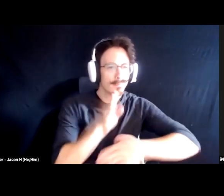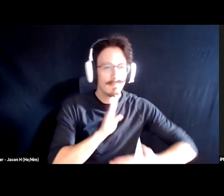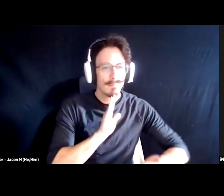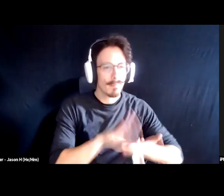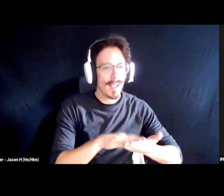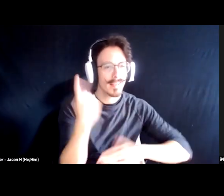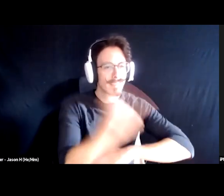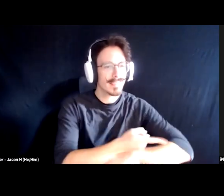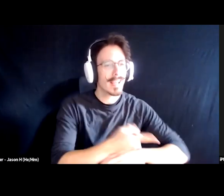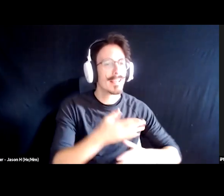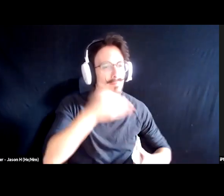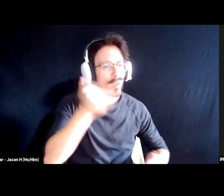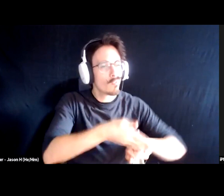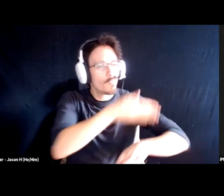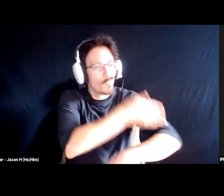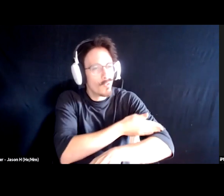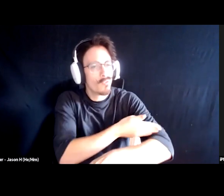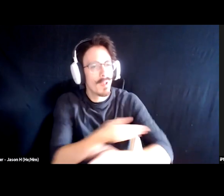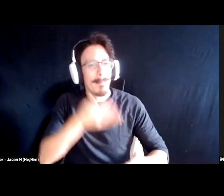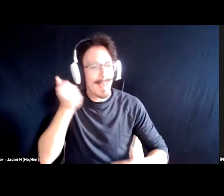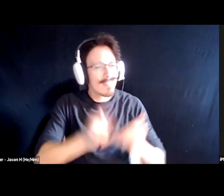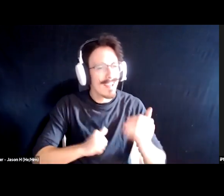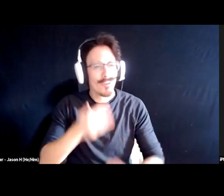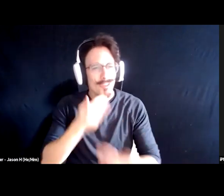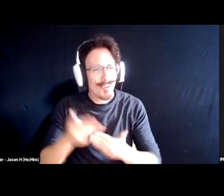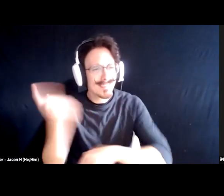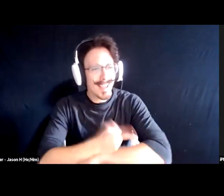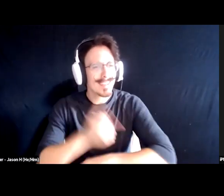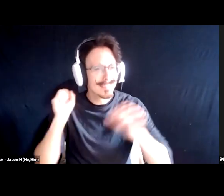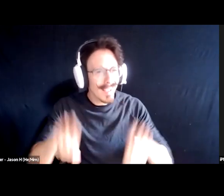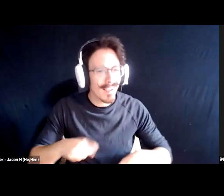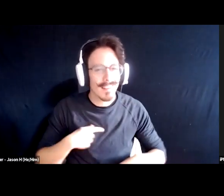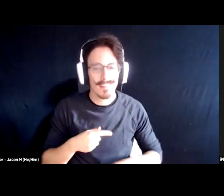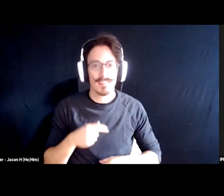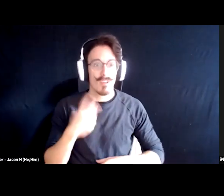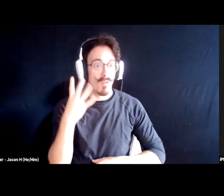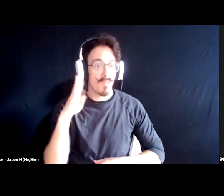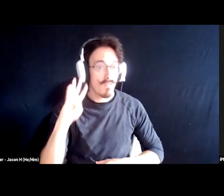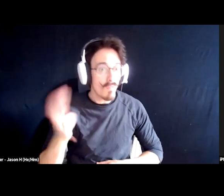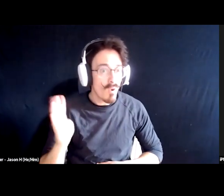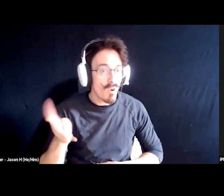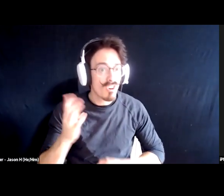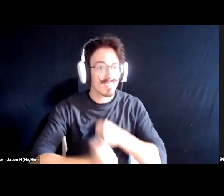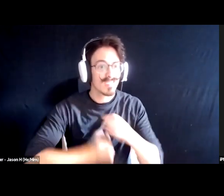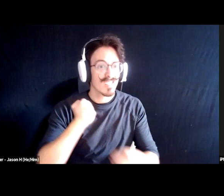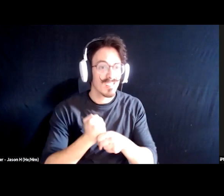the good days used to be. Hey. I spent 40 long years being way too hard on myself.